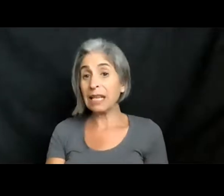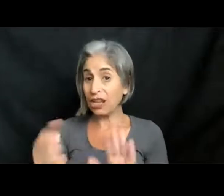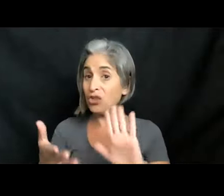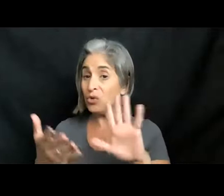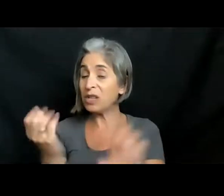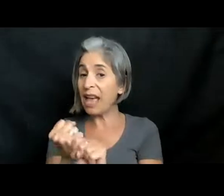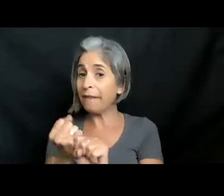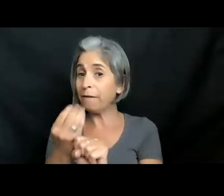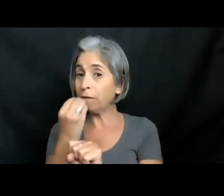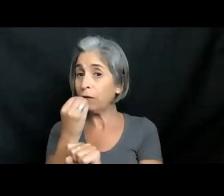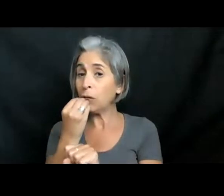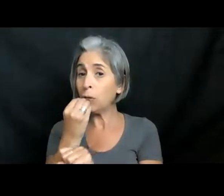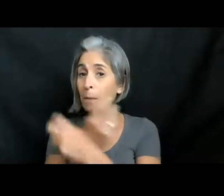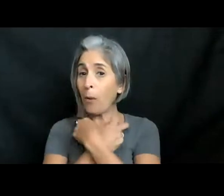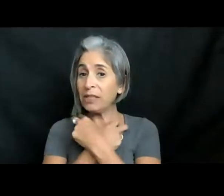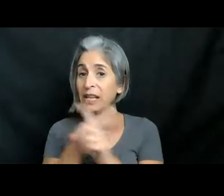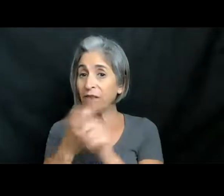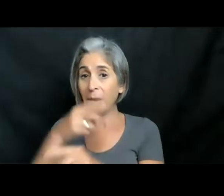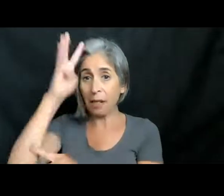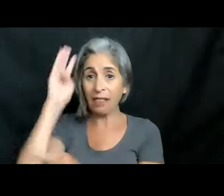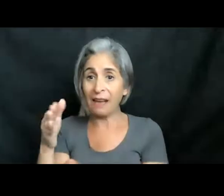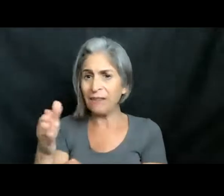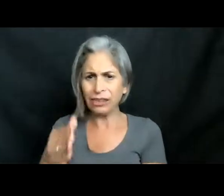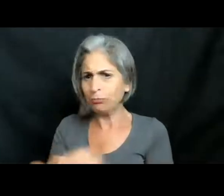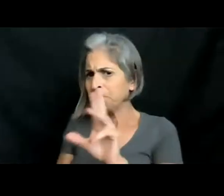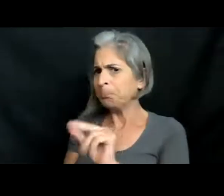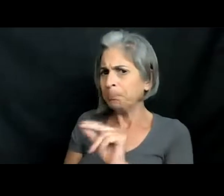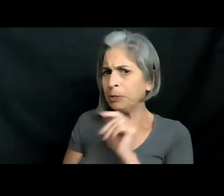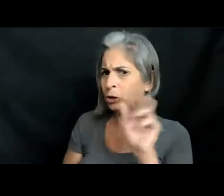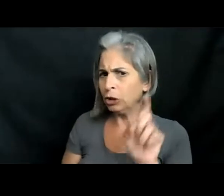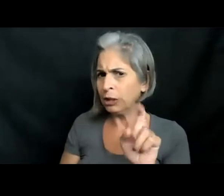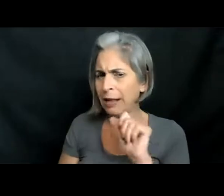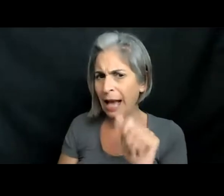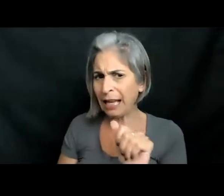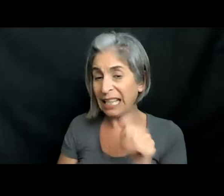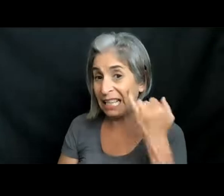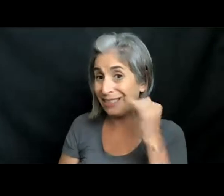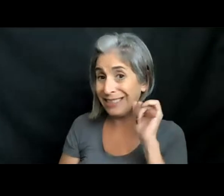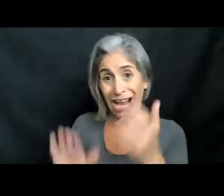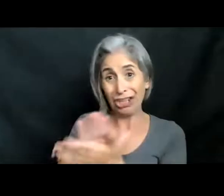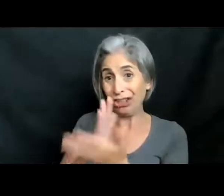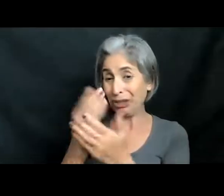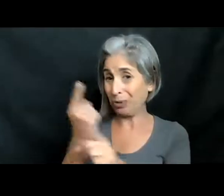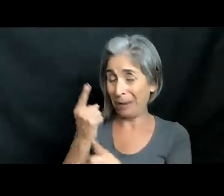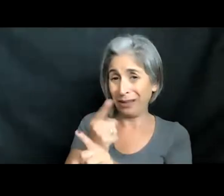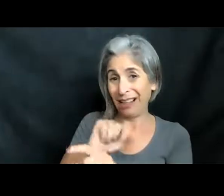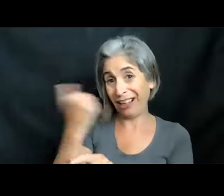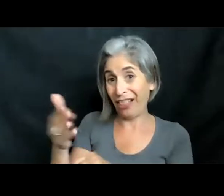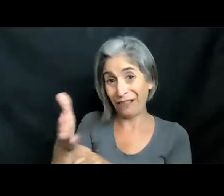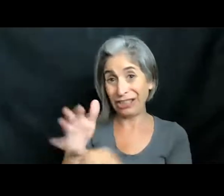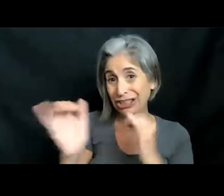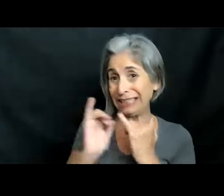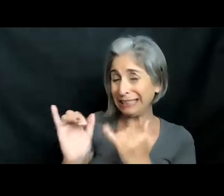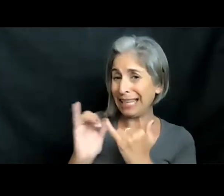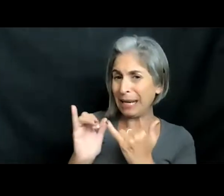lionfish? So you should not be getting food poisoning from lionfish unless it's prepared incorrectly, just like any other fish. You